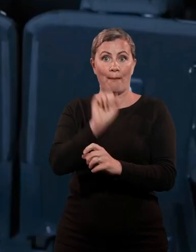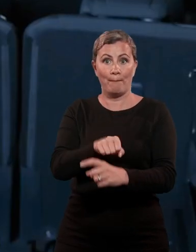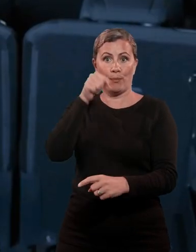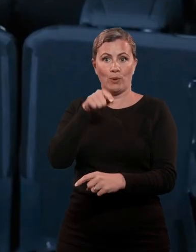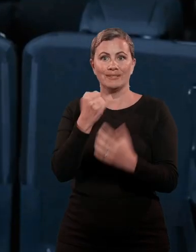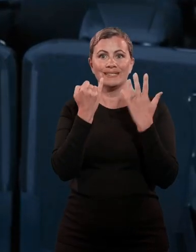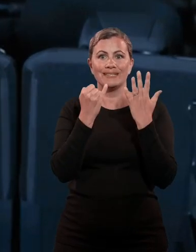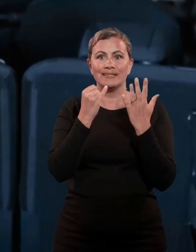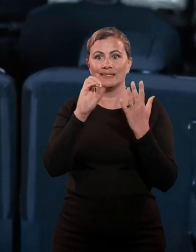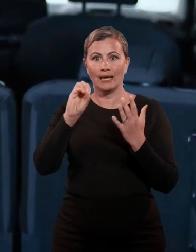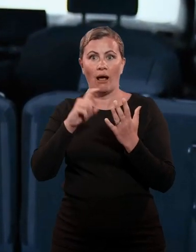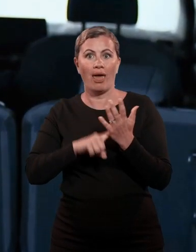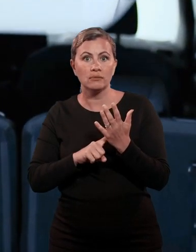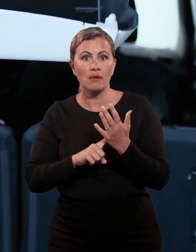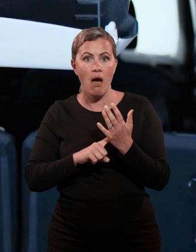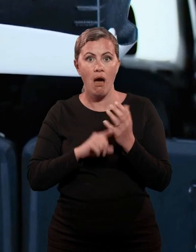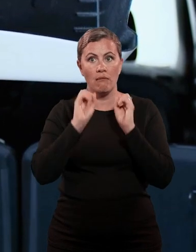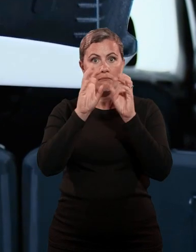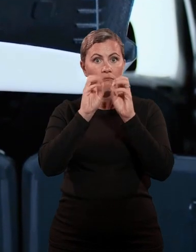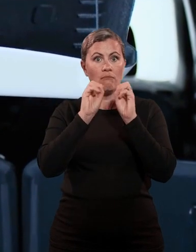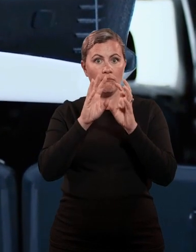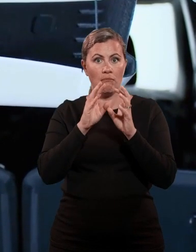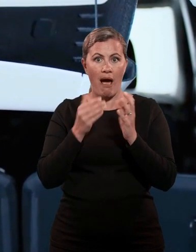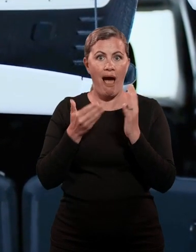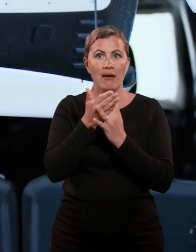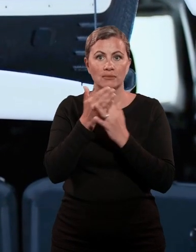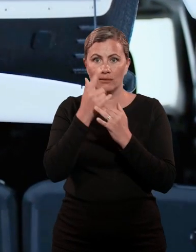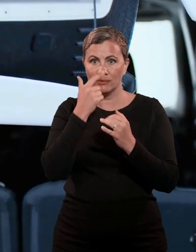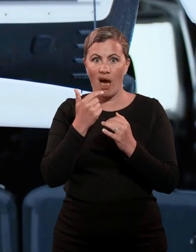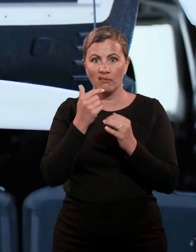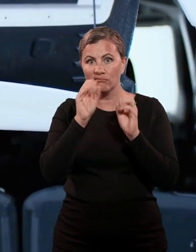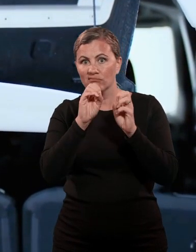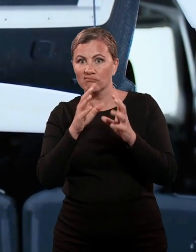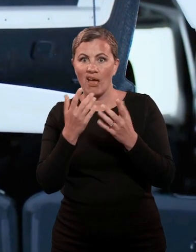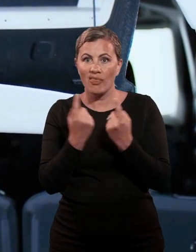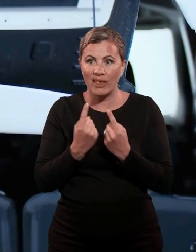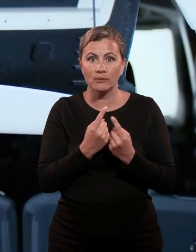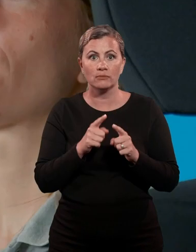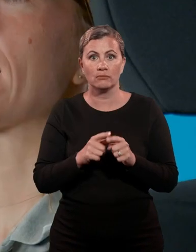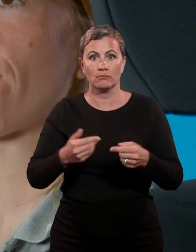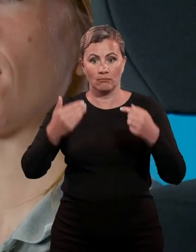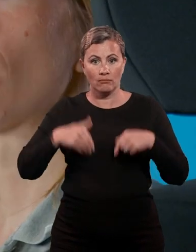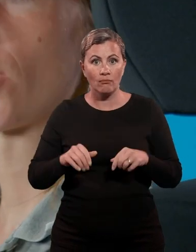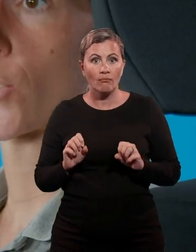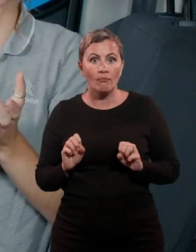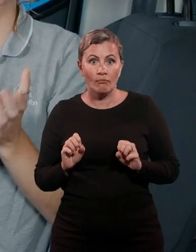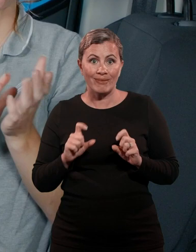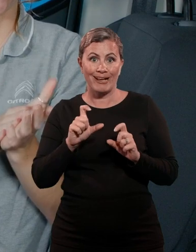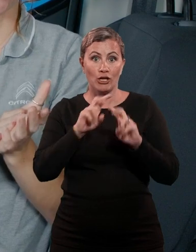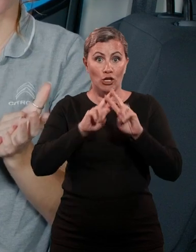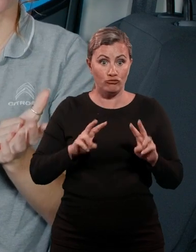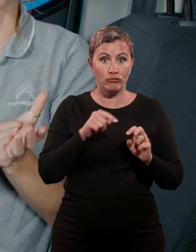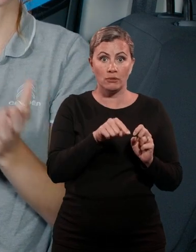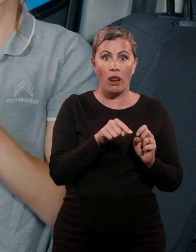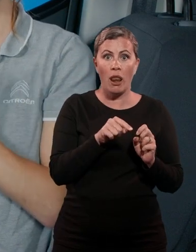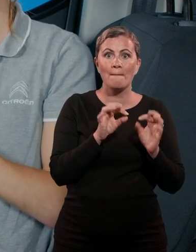storage space accessible from the second row of seats, and via the opening rear tailgate window. Citroen Berlingo is available with a choice of